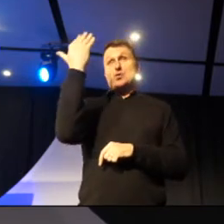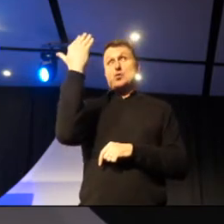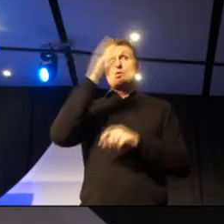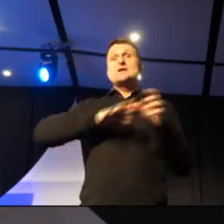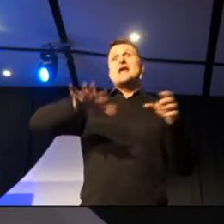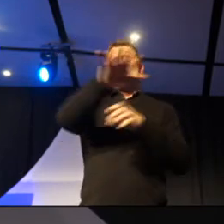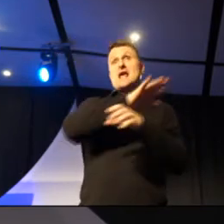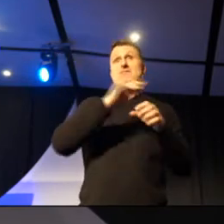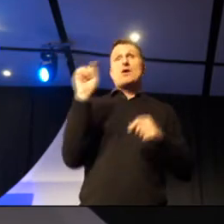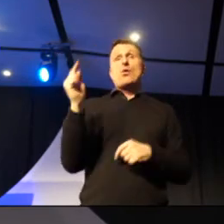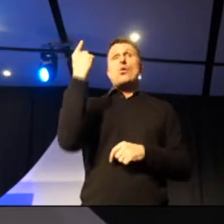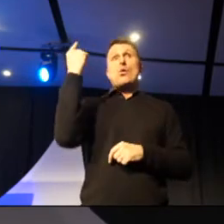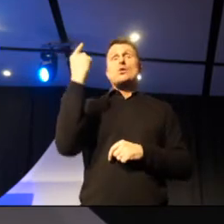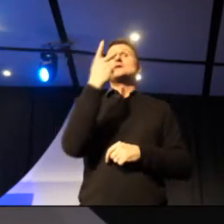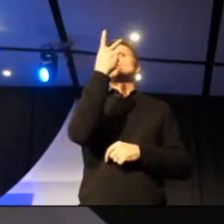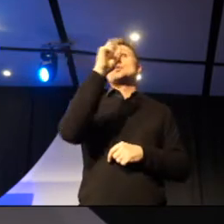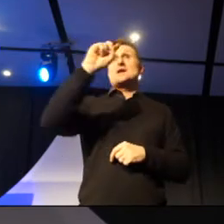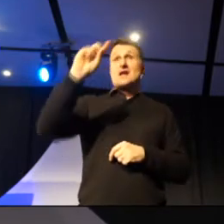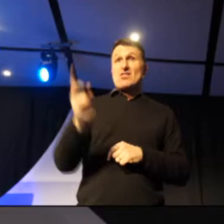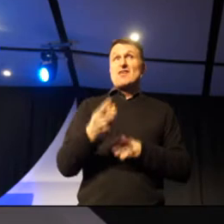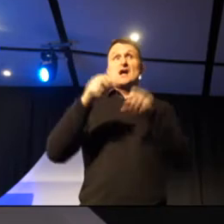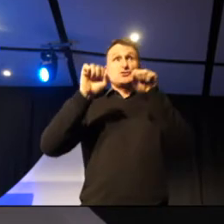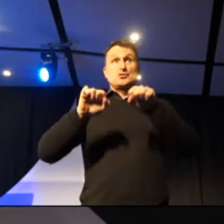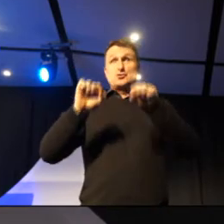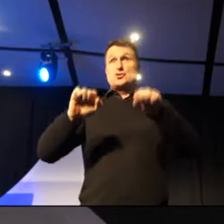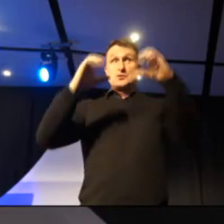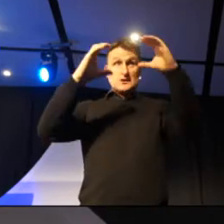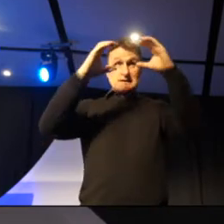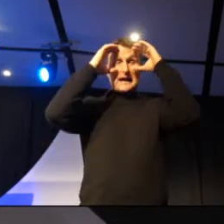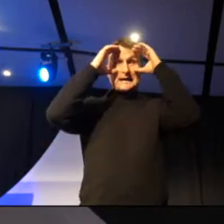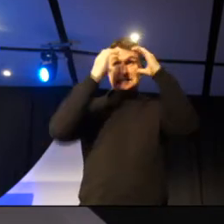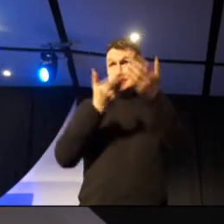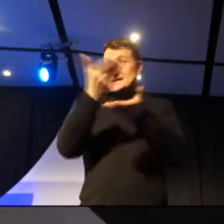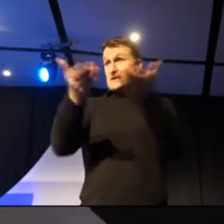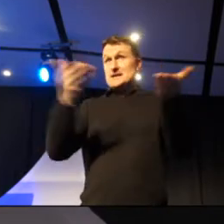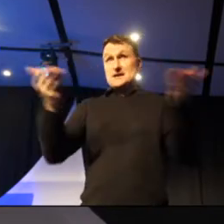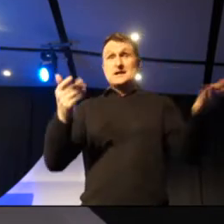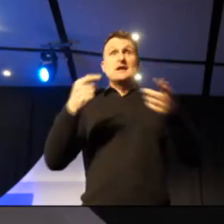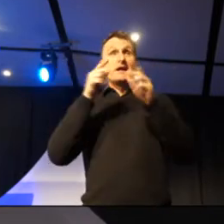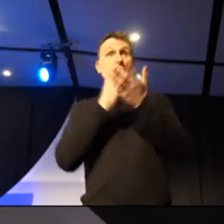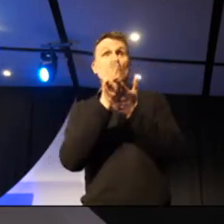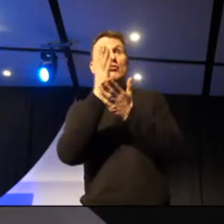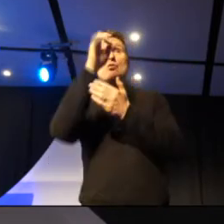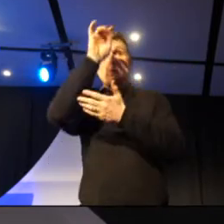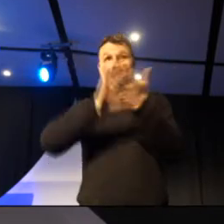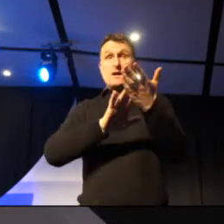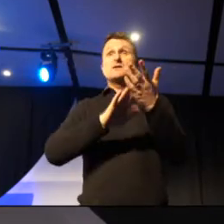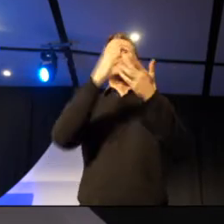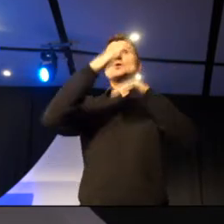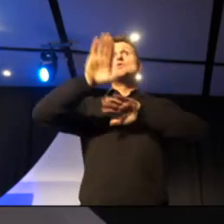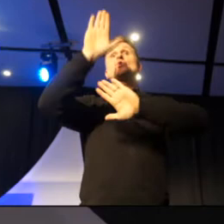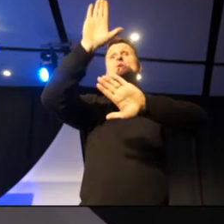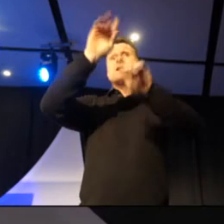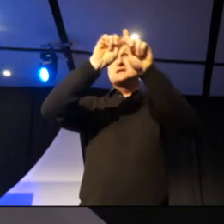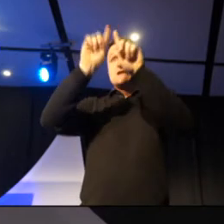We're putting headsets on 20,000 students, showing them the footage that you guys have seen. Looking at different environments around New Zealand, and then talking